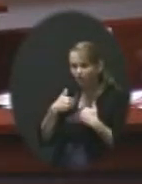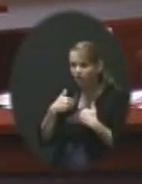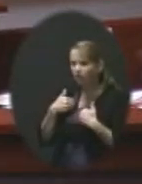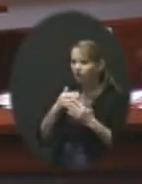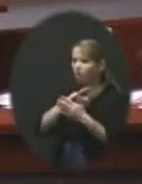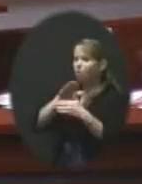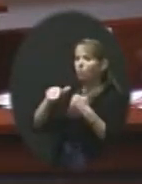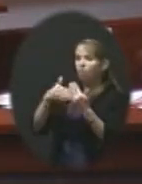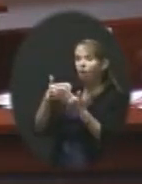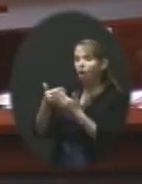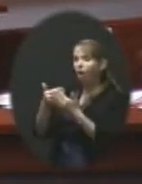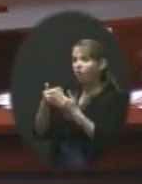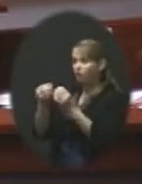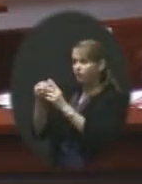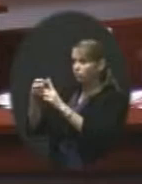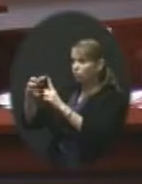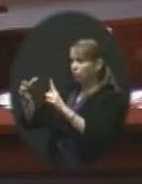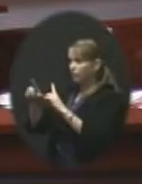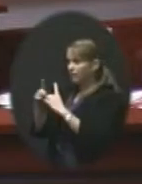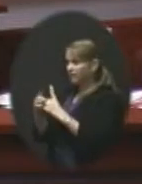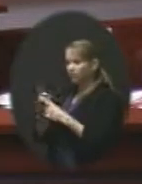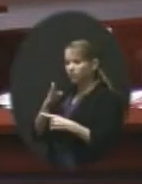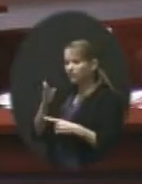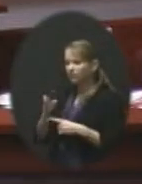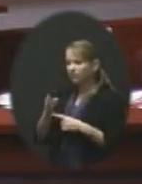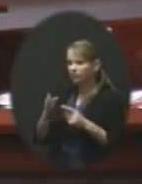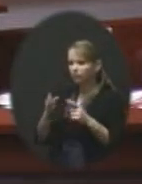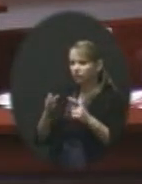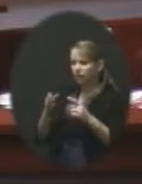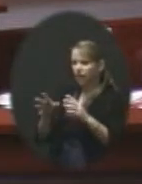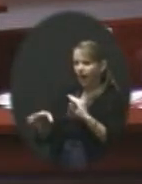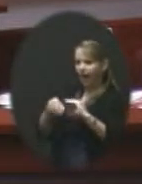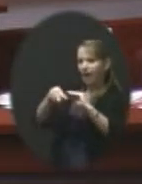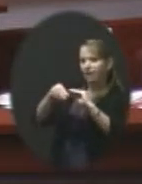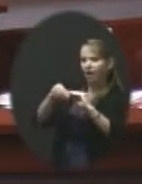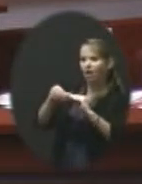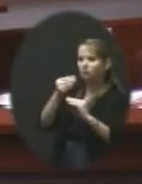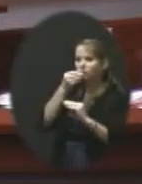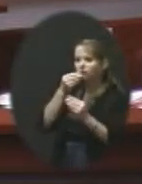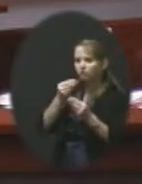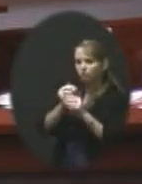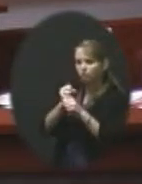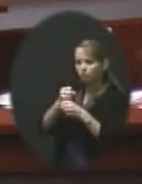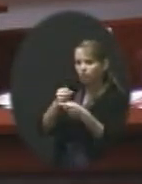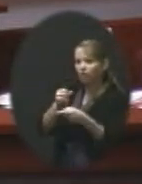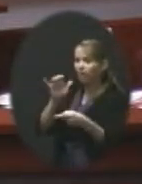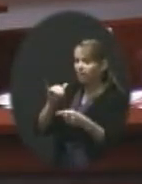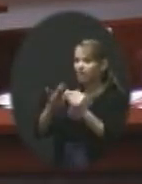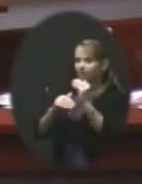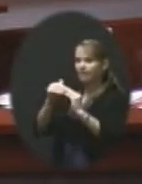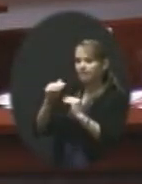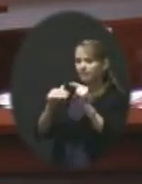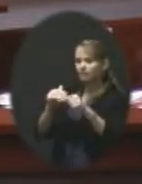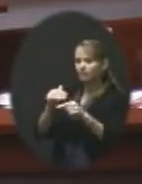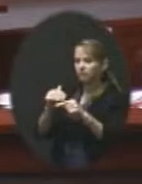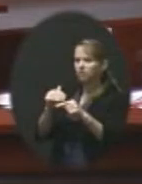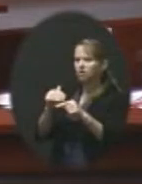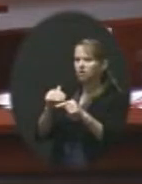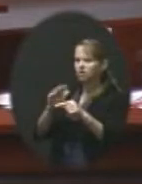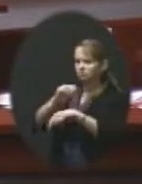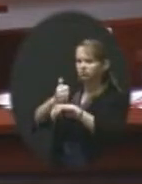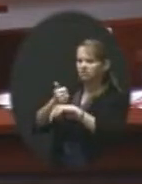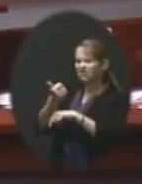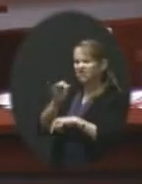enlarged that Food Production Center like we add schools on. And that building was built in 1990, I think.